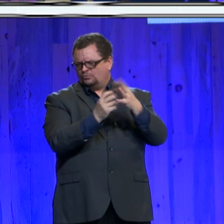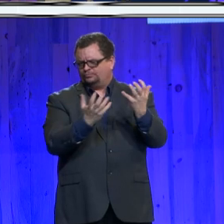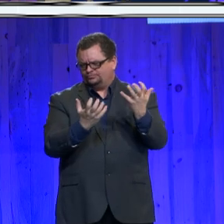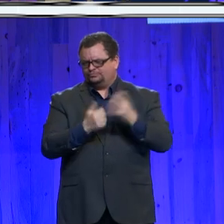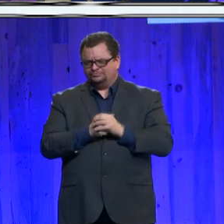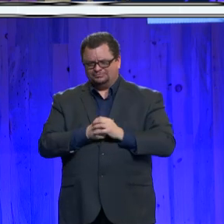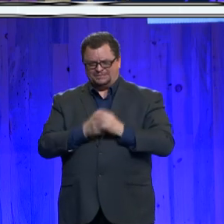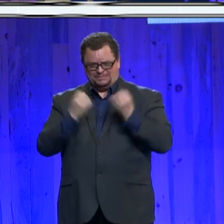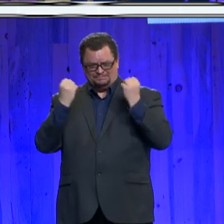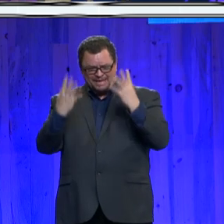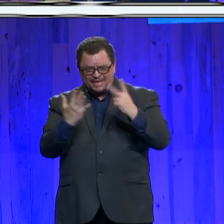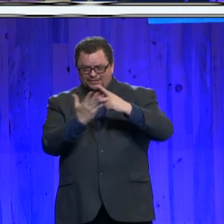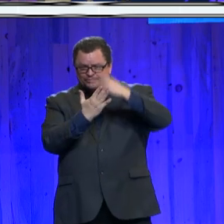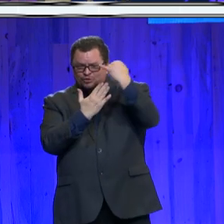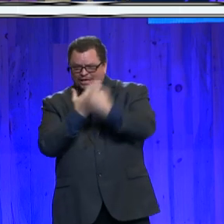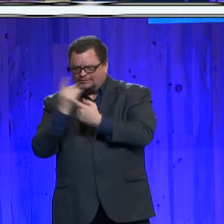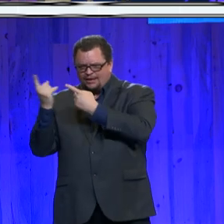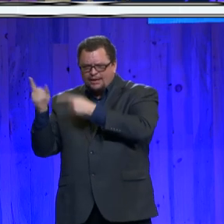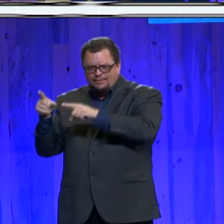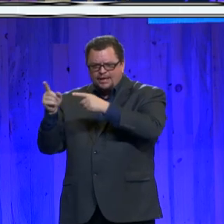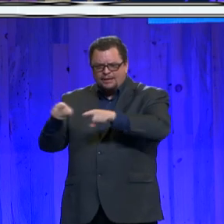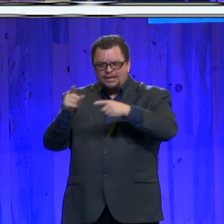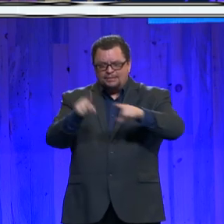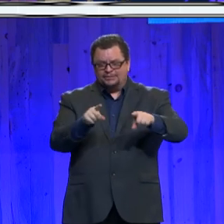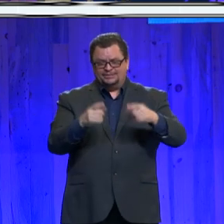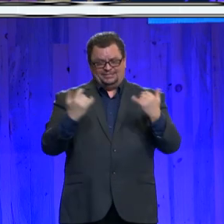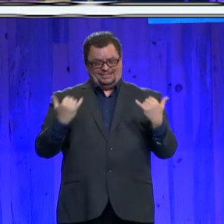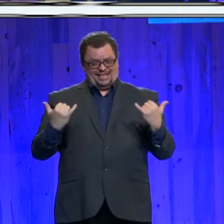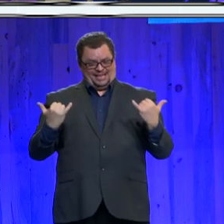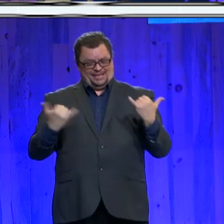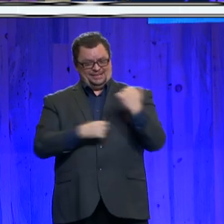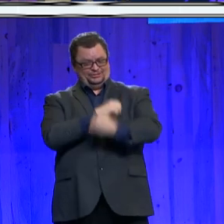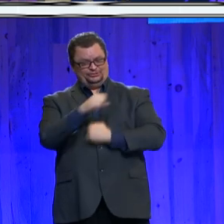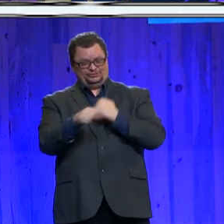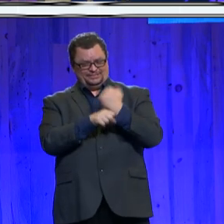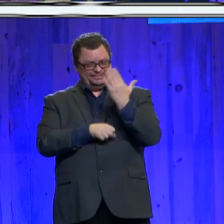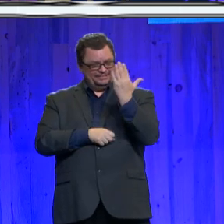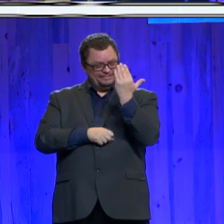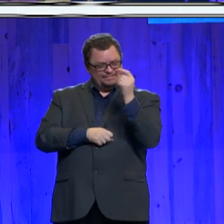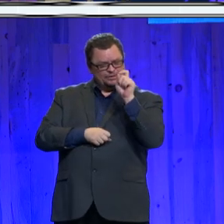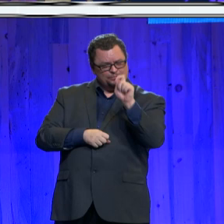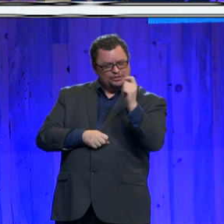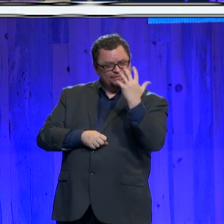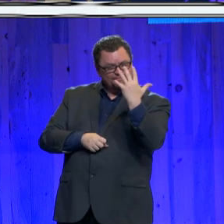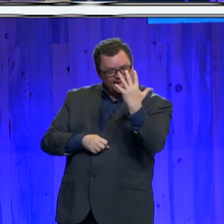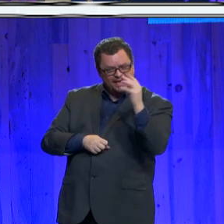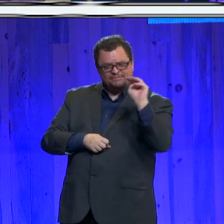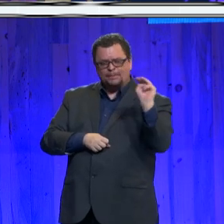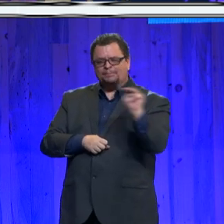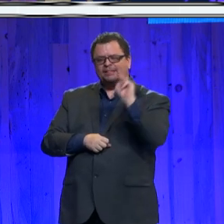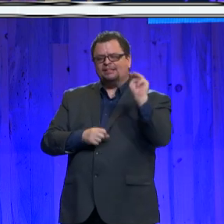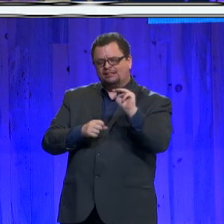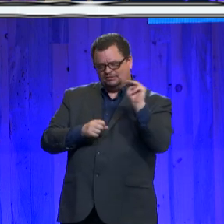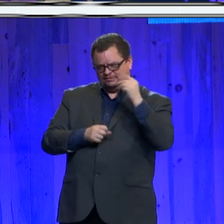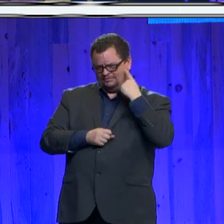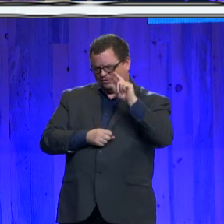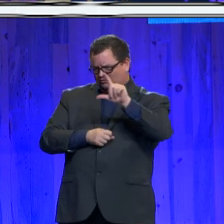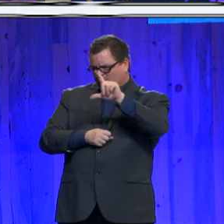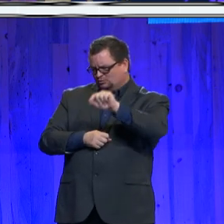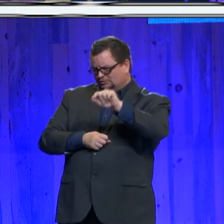we put in another $15.5 million for 2022 in one-time funding towards transportation.